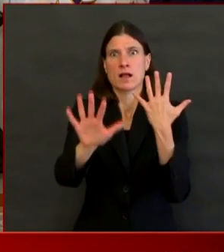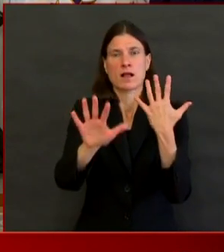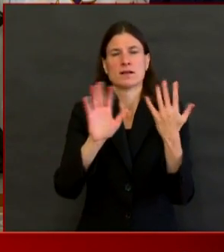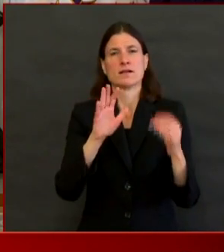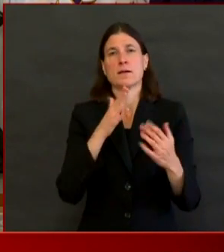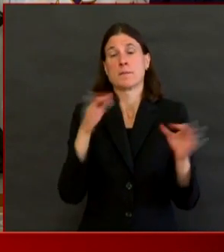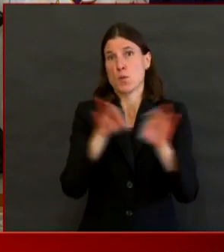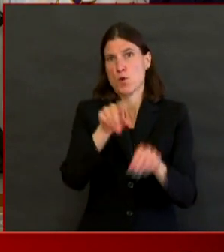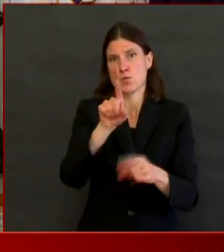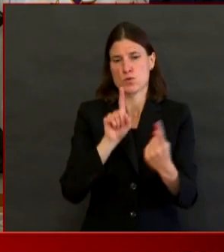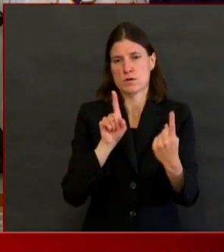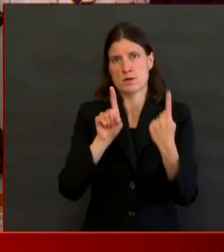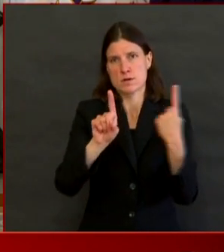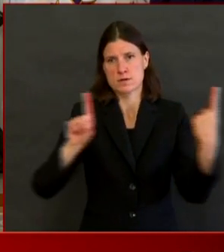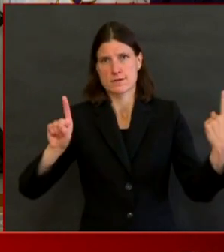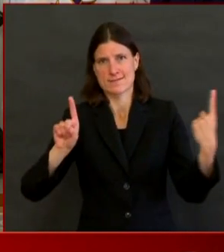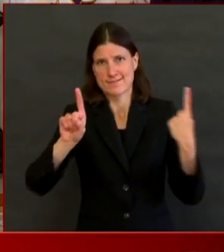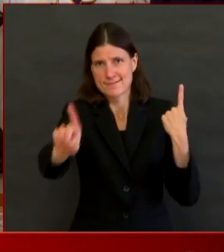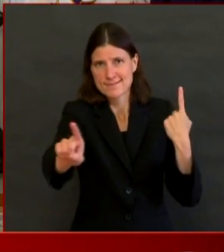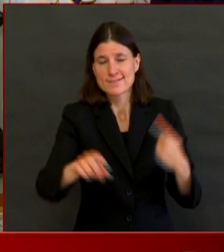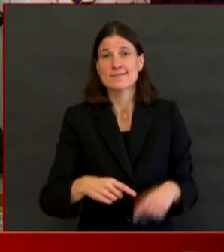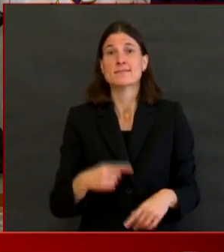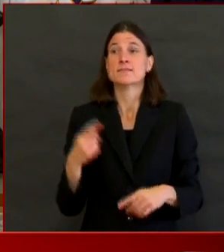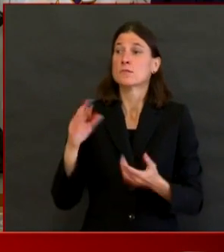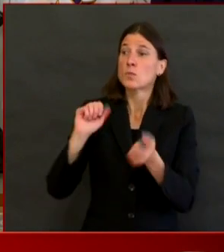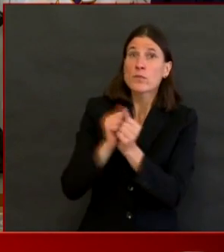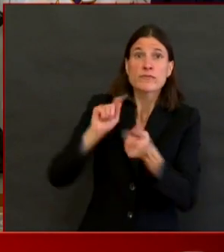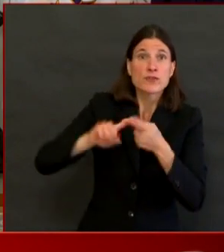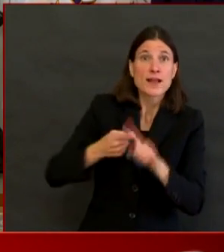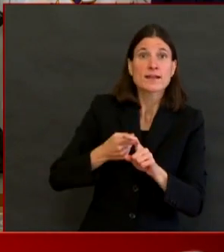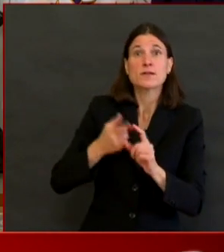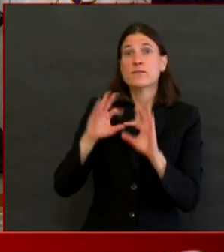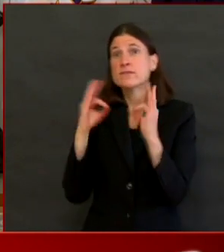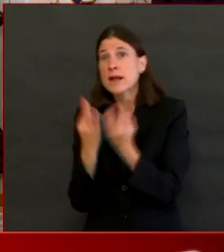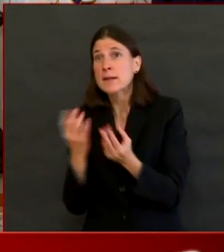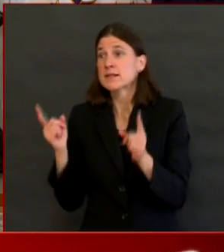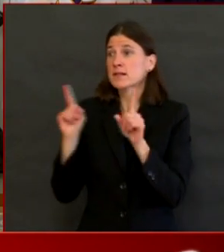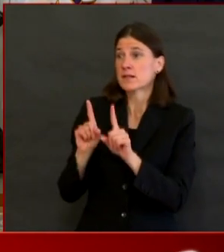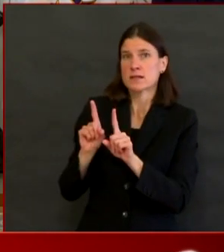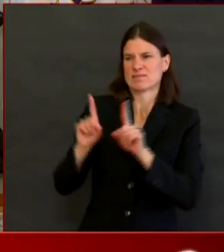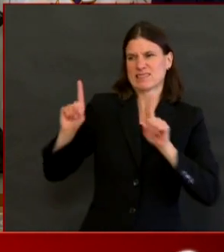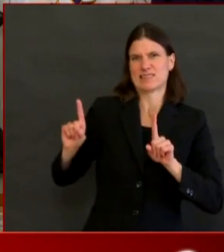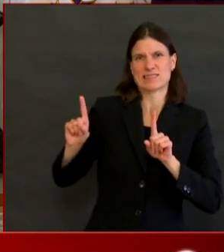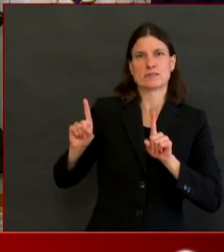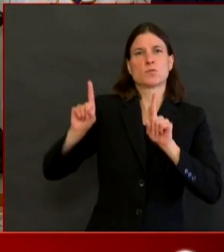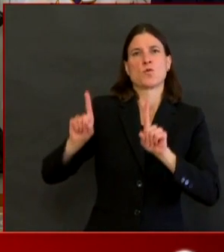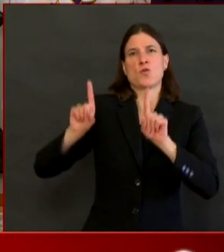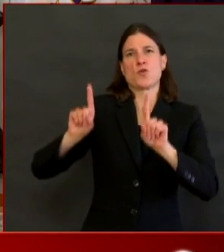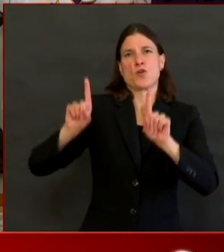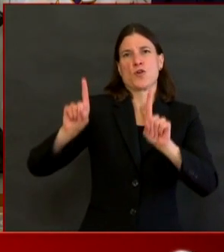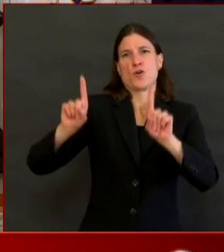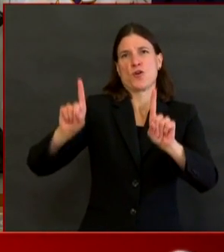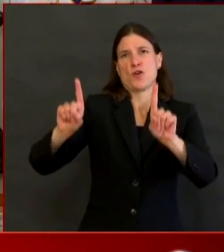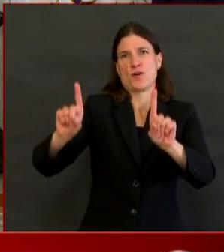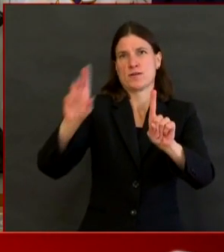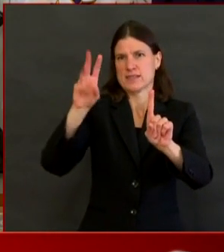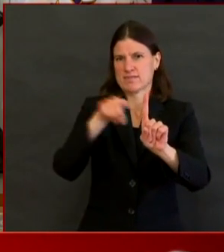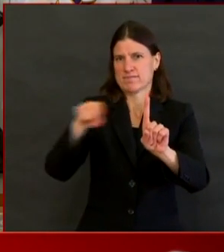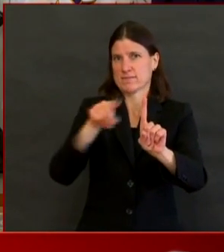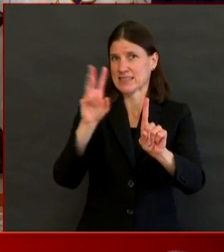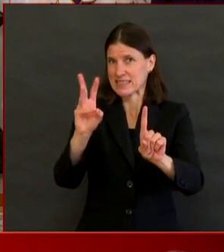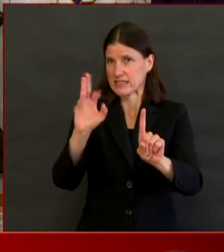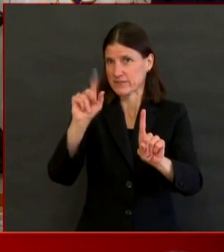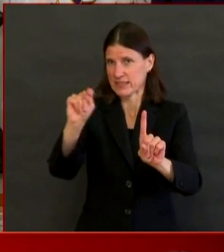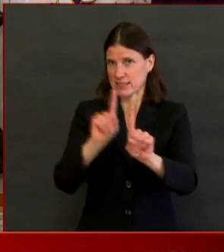then tomorrow it's with a different three people. Choose those same folks that you are with, that you live with, from your your household